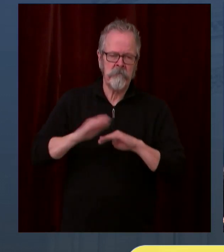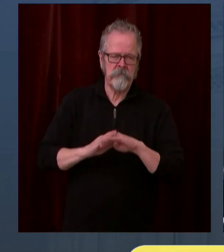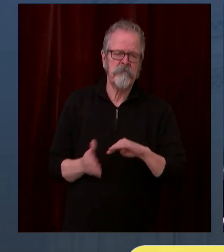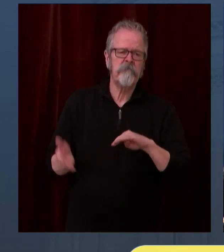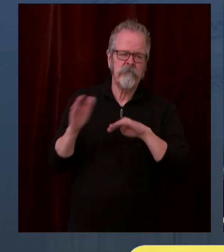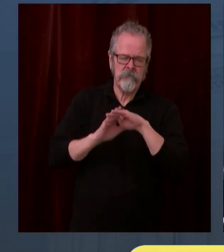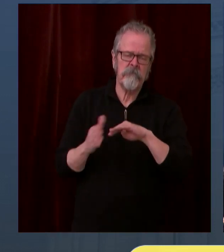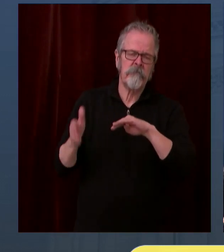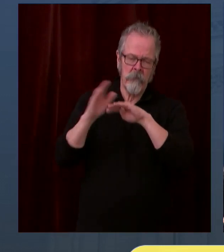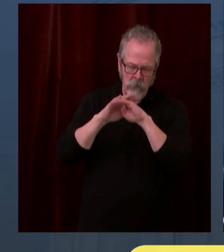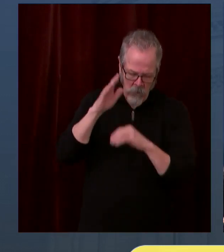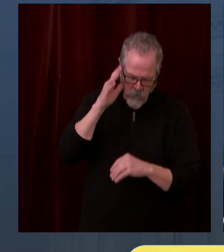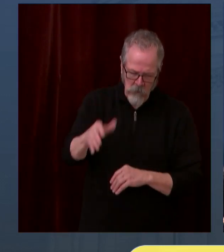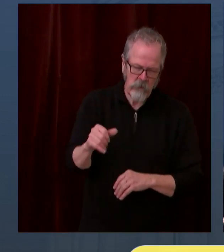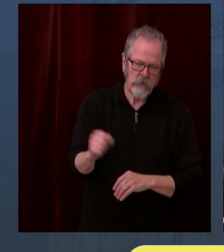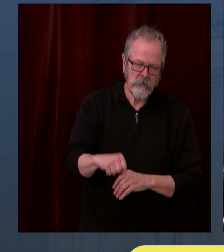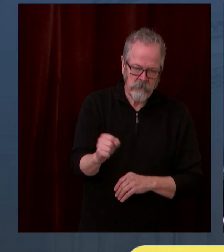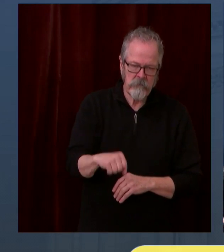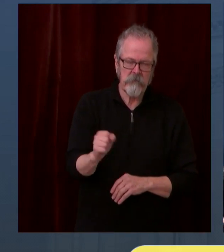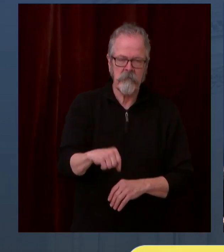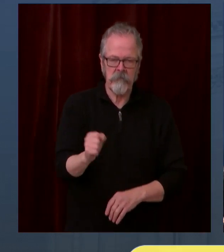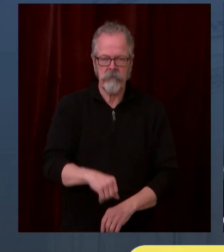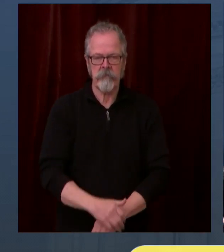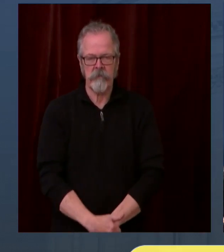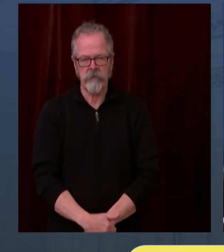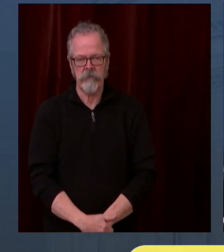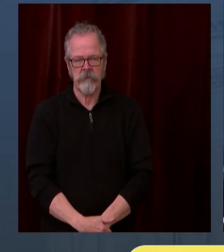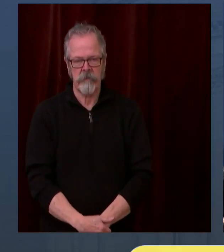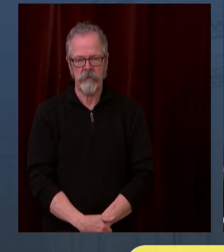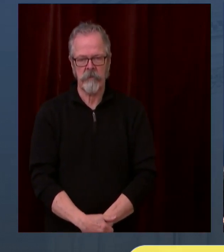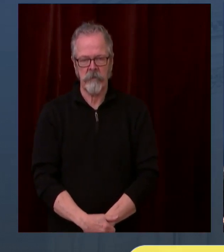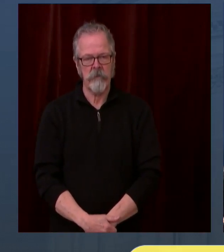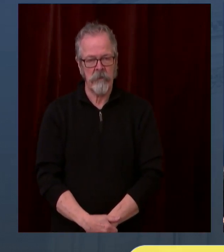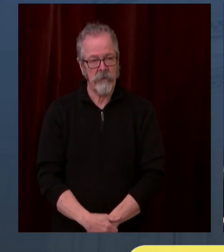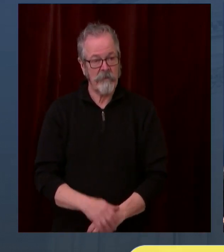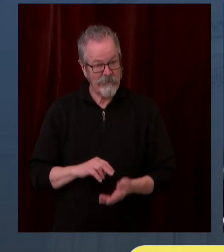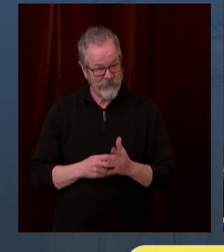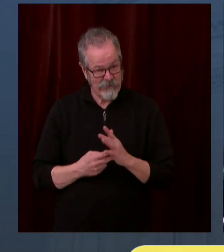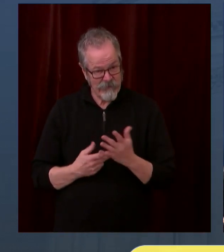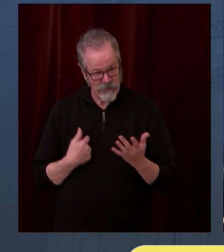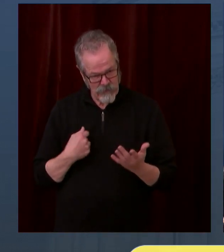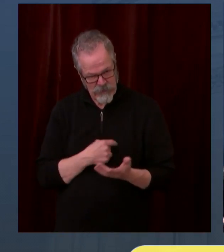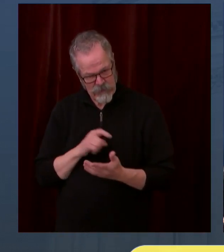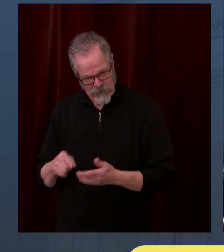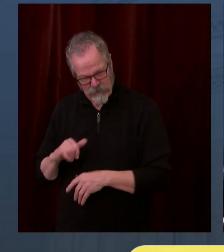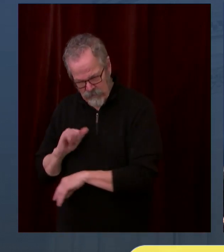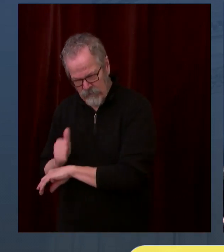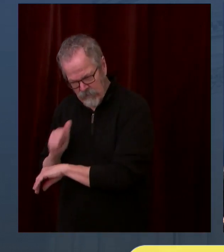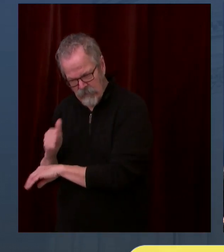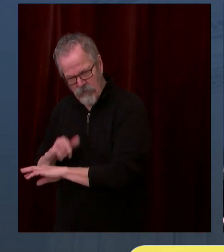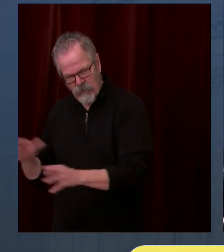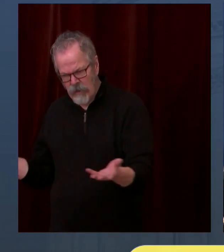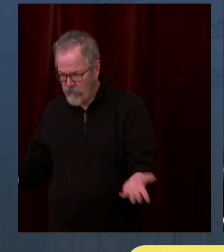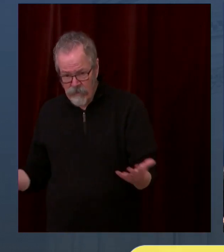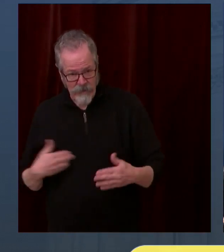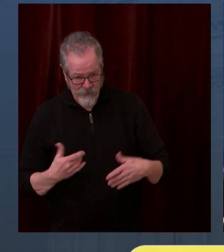logistical supply to make sure it gets into people's arms. Next question comes from Austin.